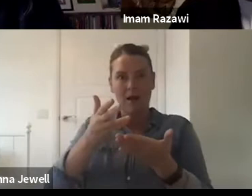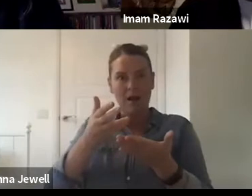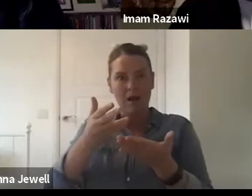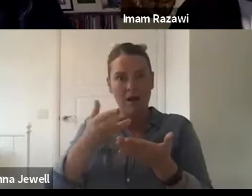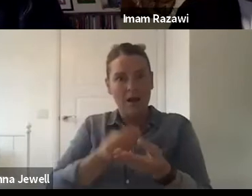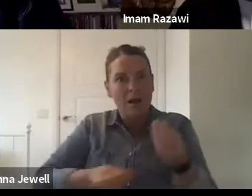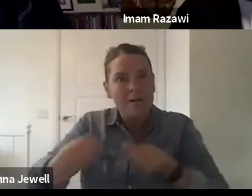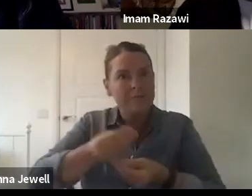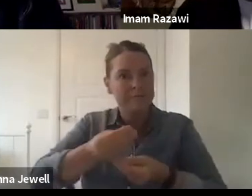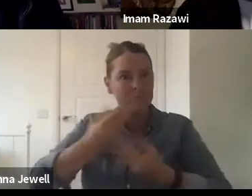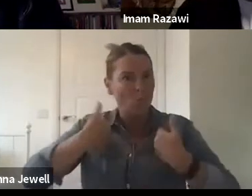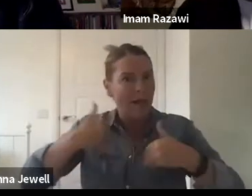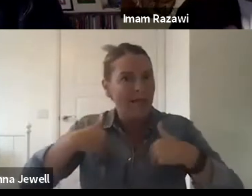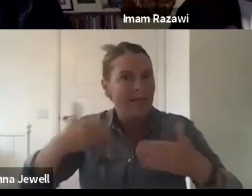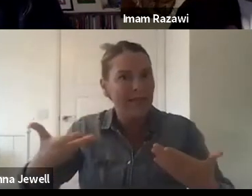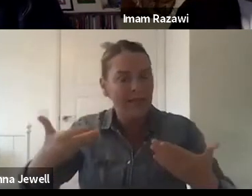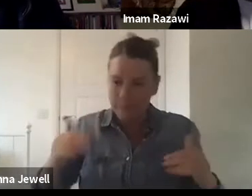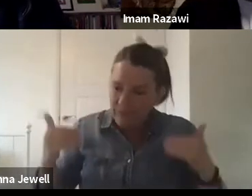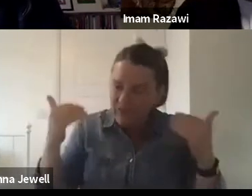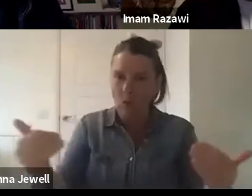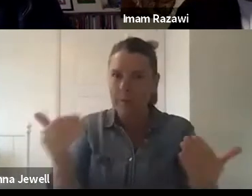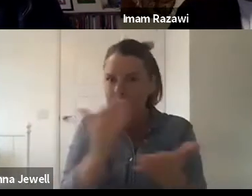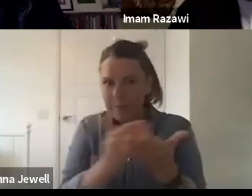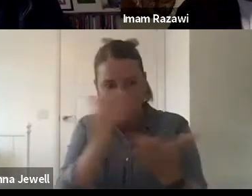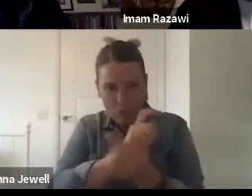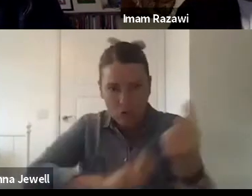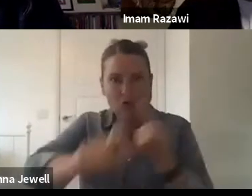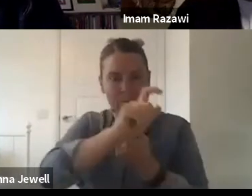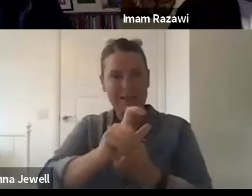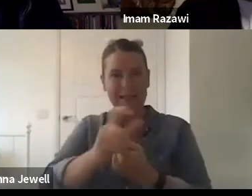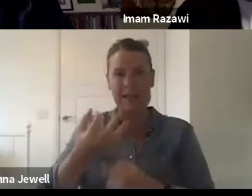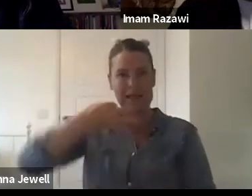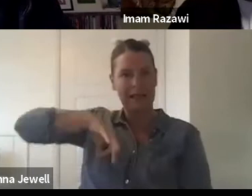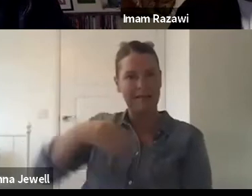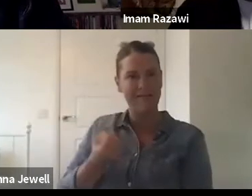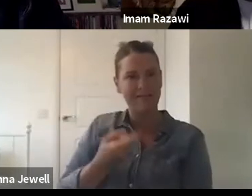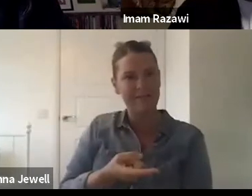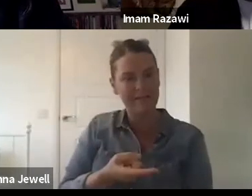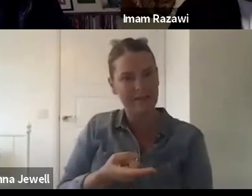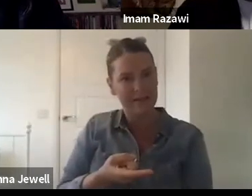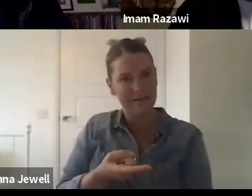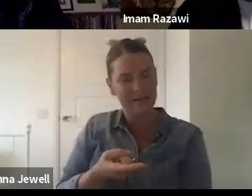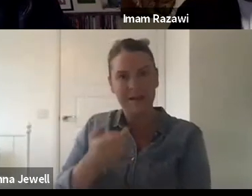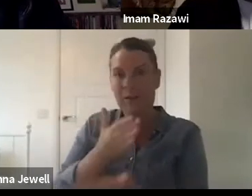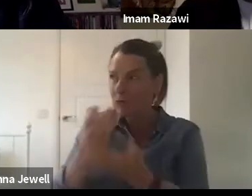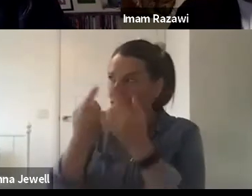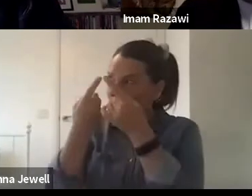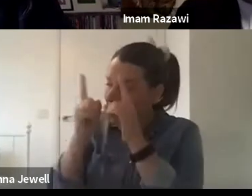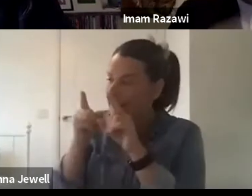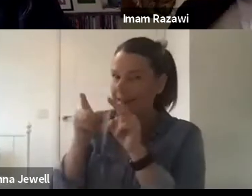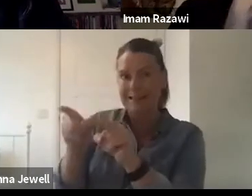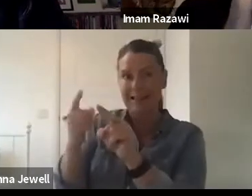we move it forward in a city like Edinburgh now? And how do we ensure that anchor institutions like universities